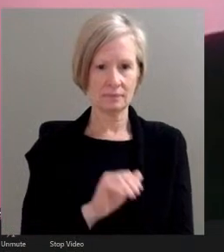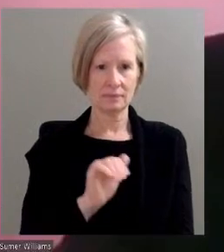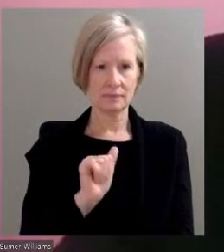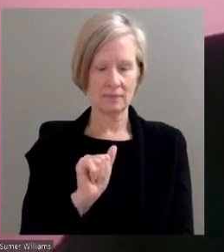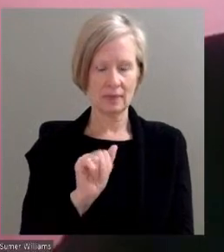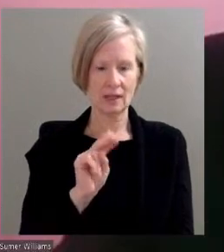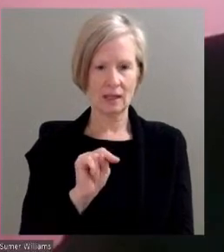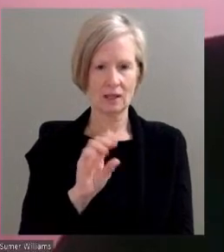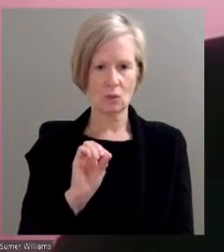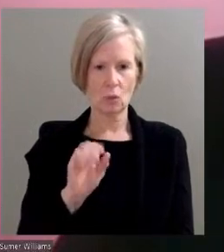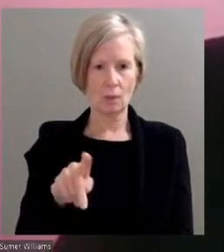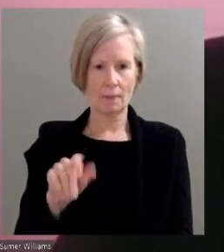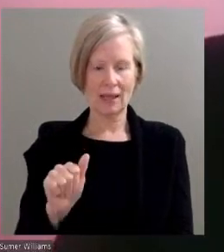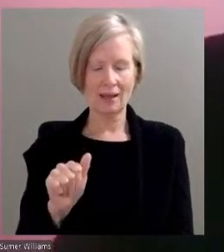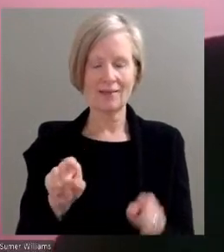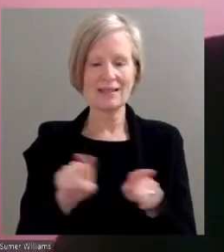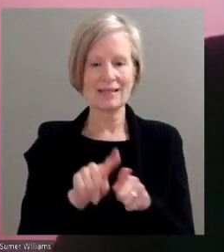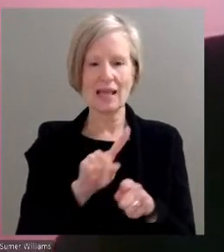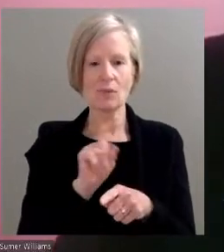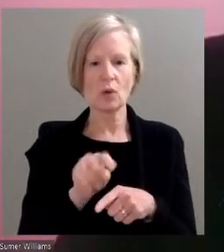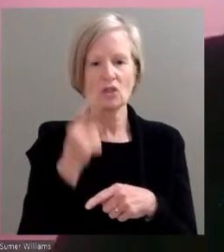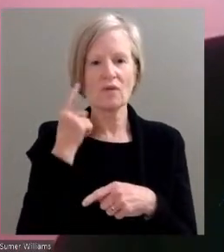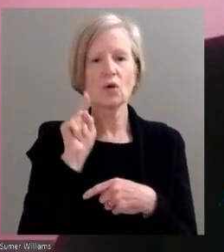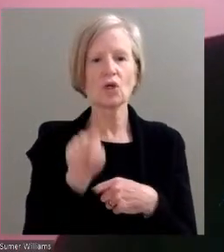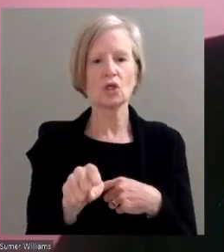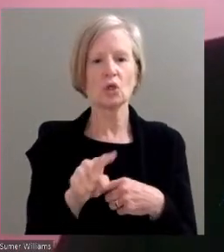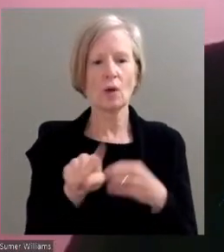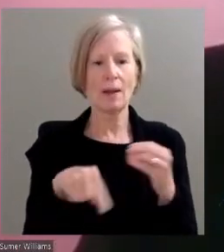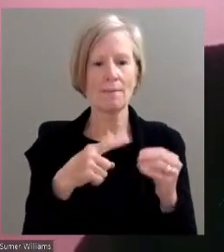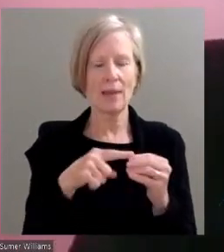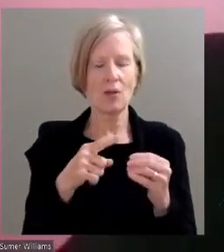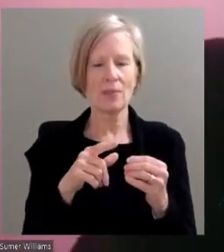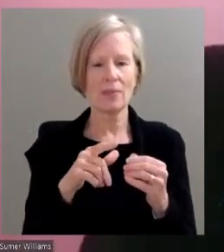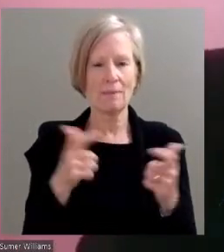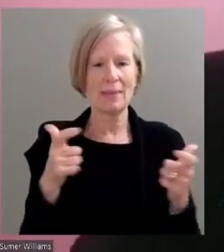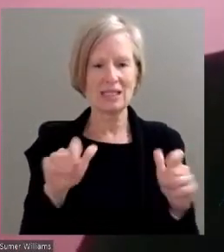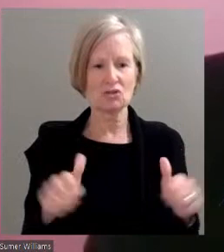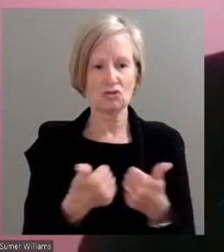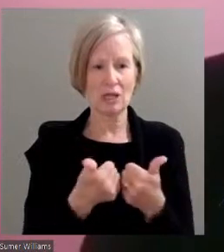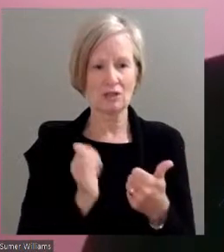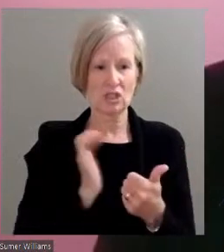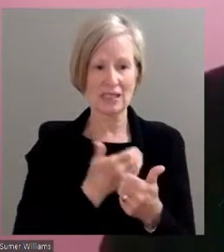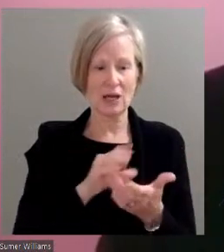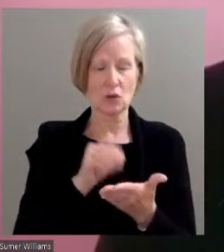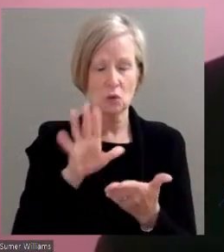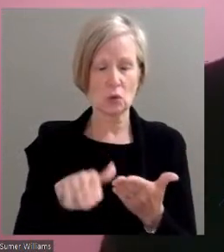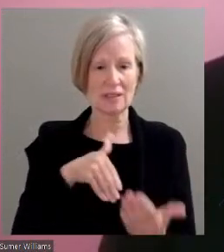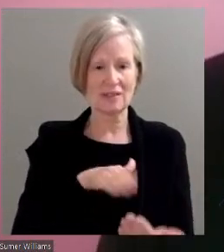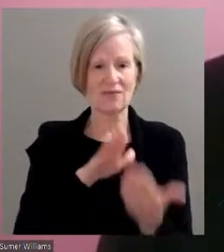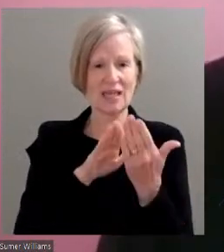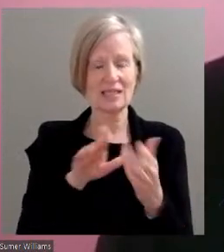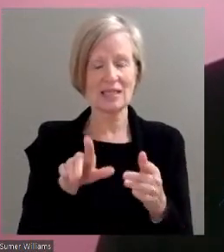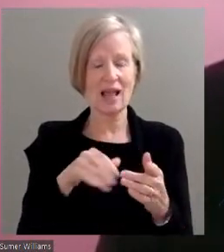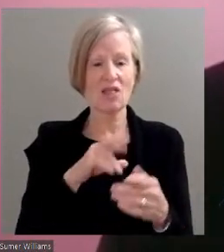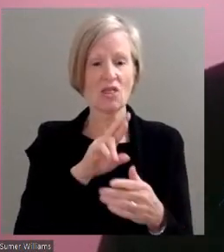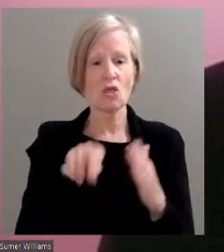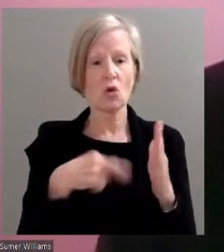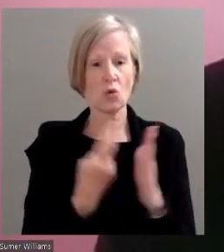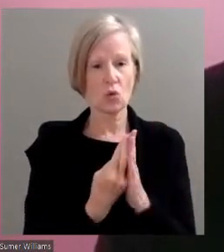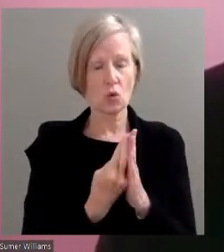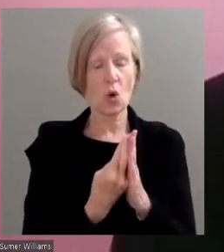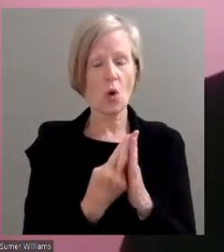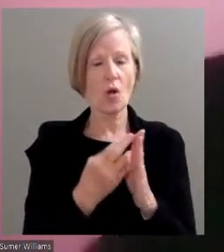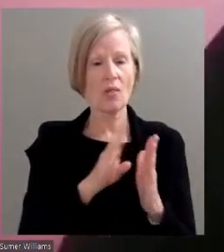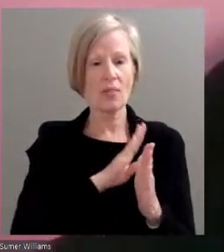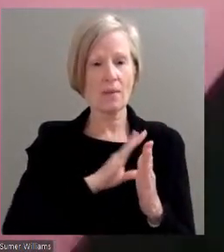question for you about the biggest challenges our students face and the role that the board plays in fostering